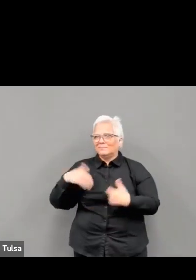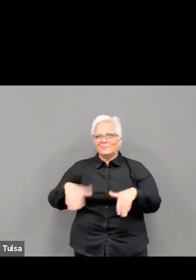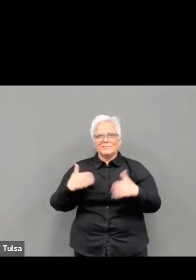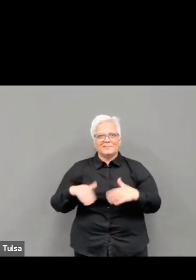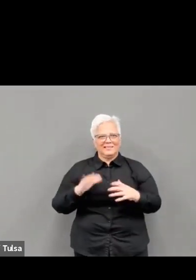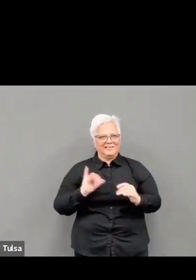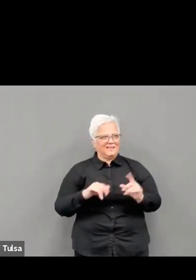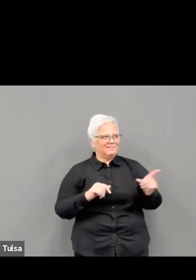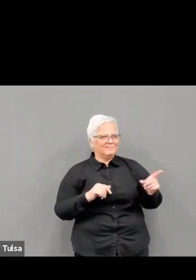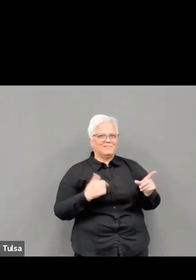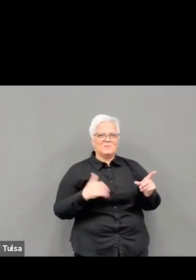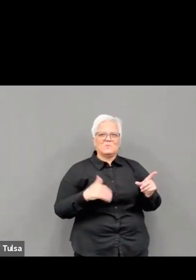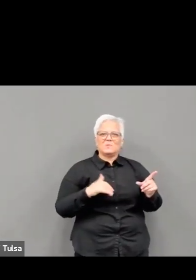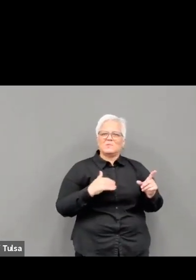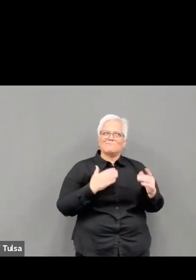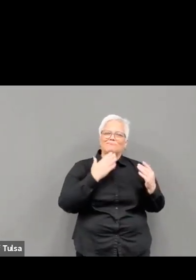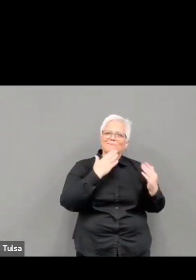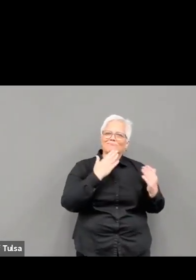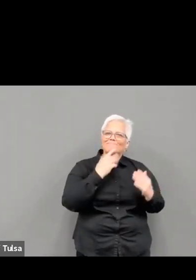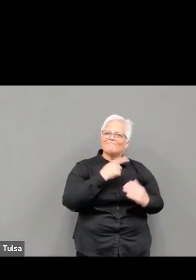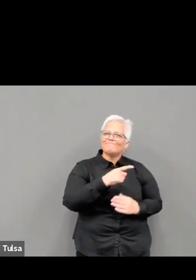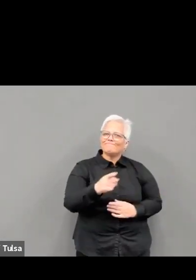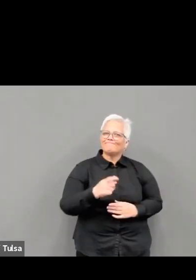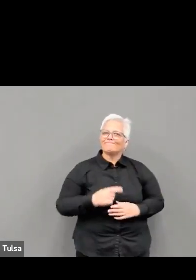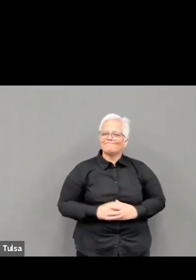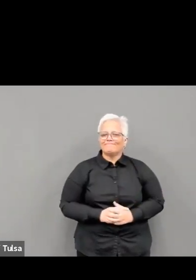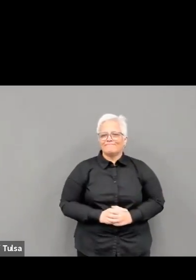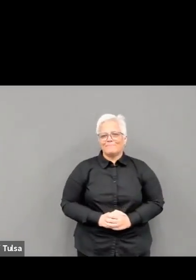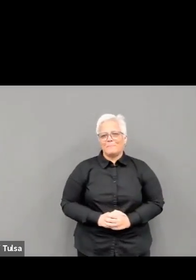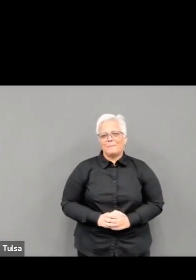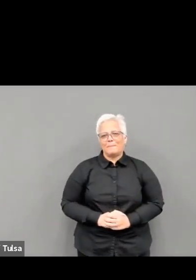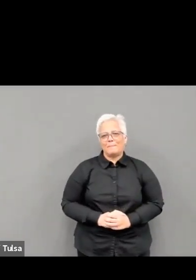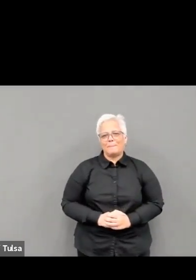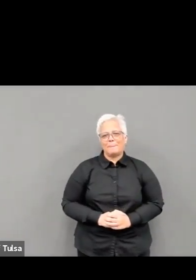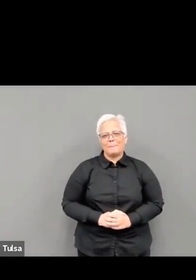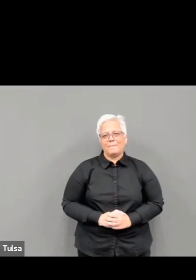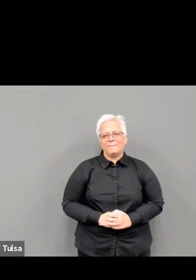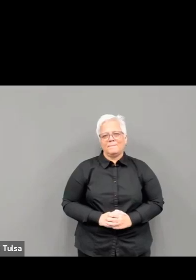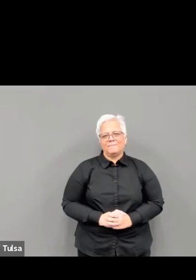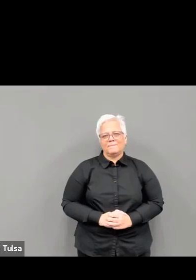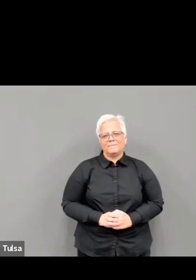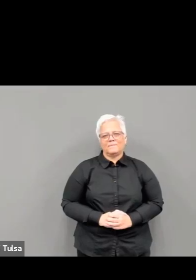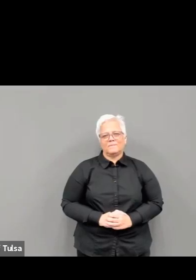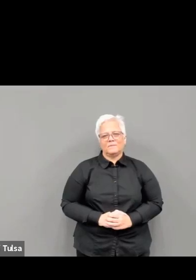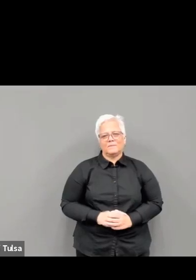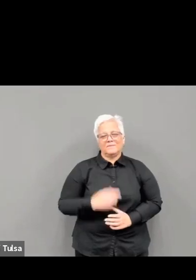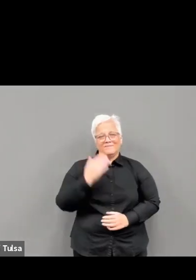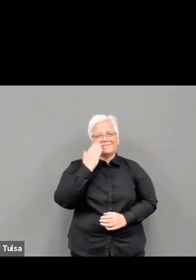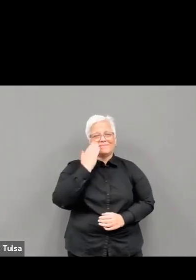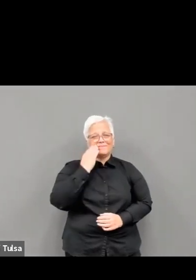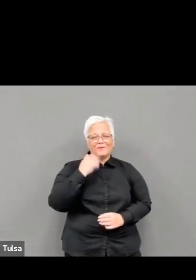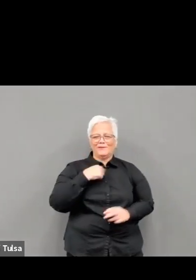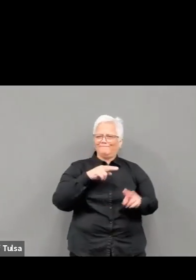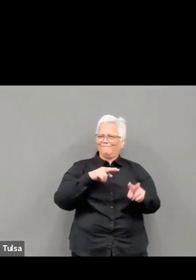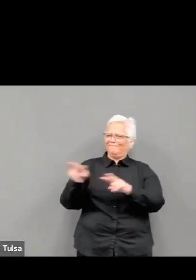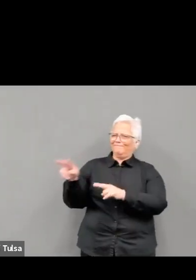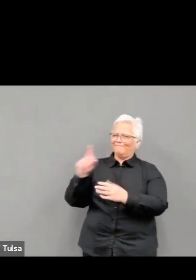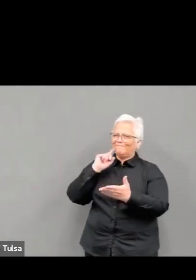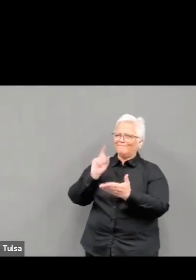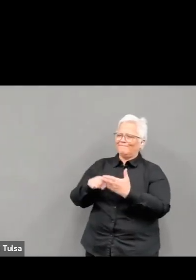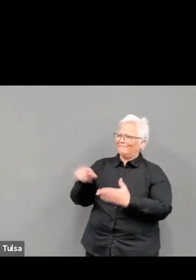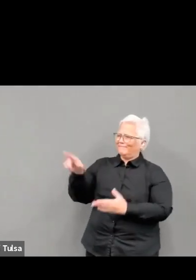I'd like to take a moment to thank all the doctors, nurses, first responders, and all the healthcare professionals who have dedicated